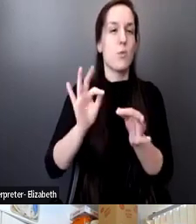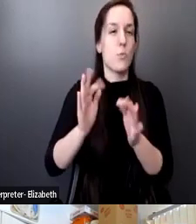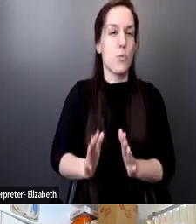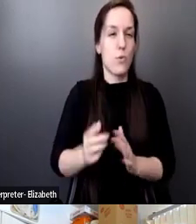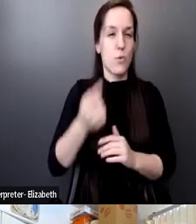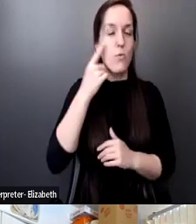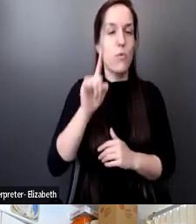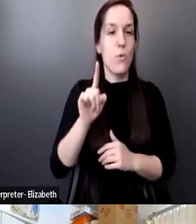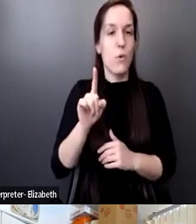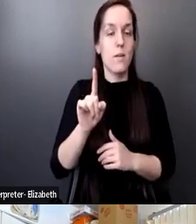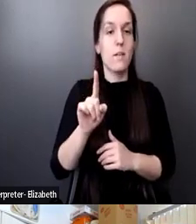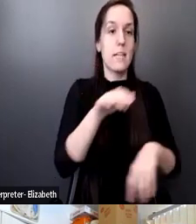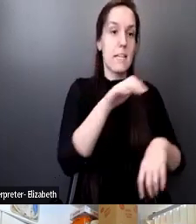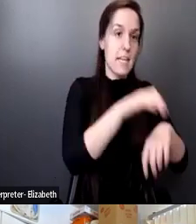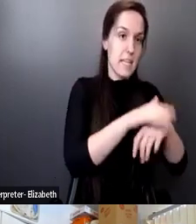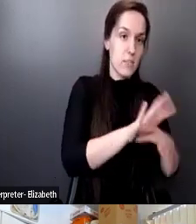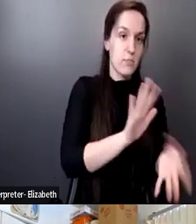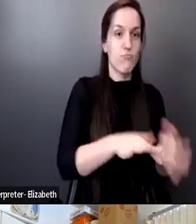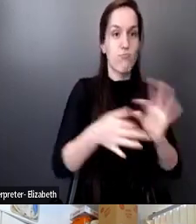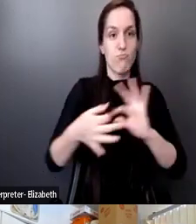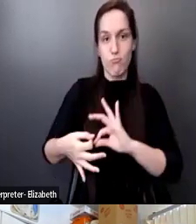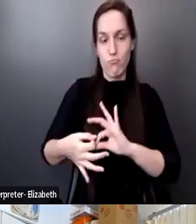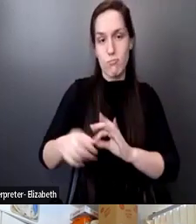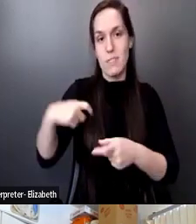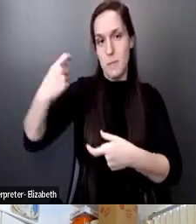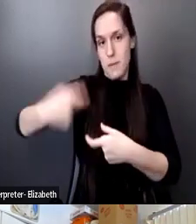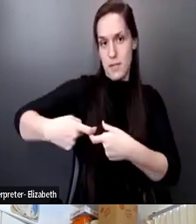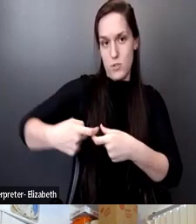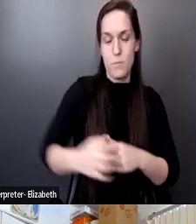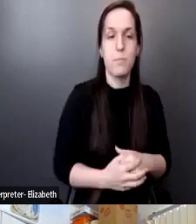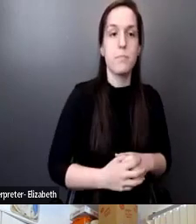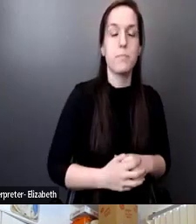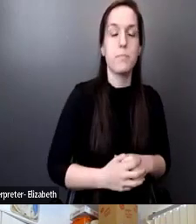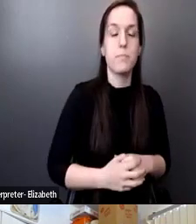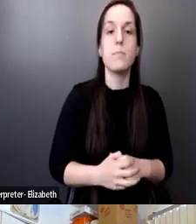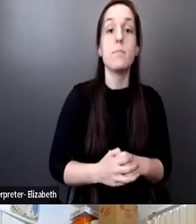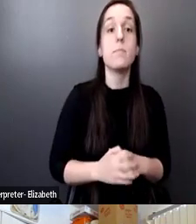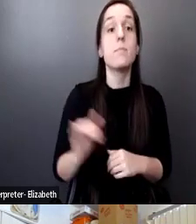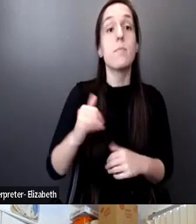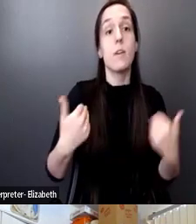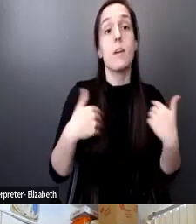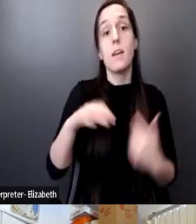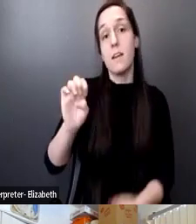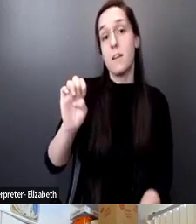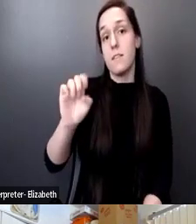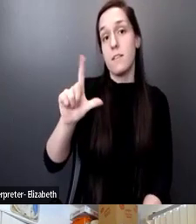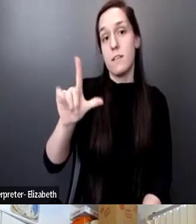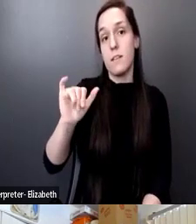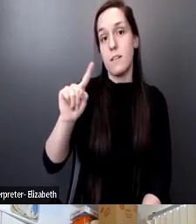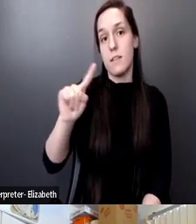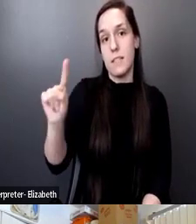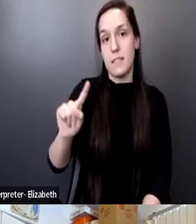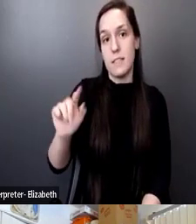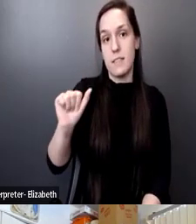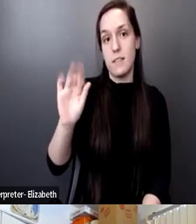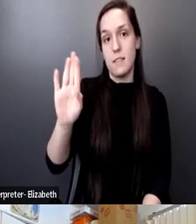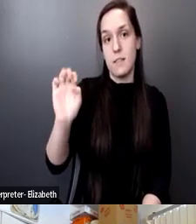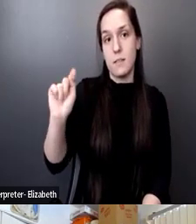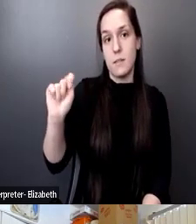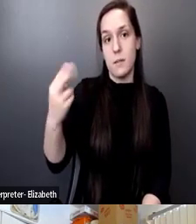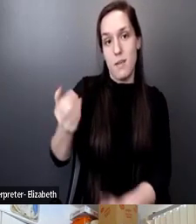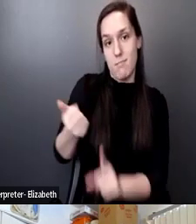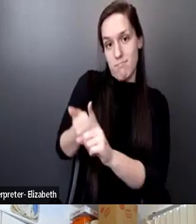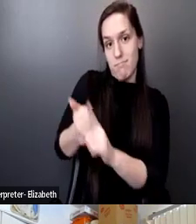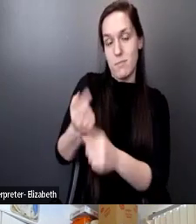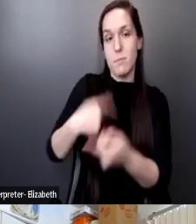for English and Spanish. We also have Elizabeth, and she is going to